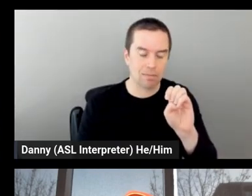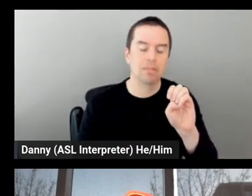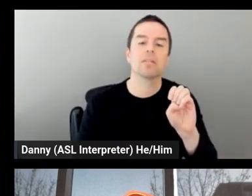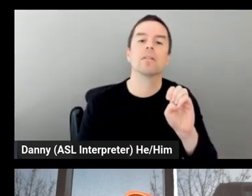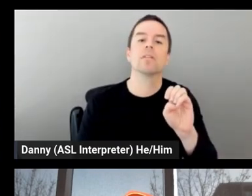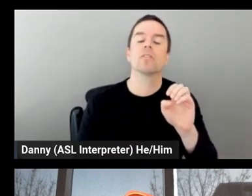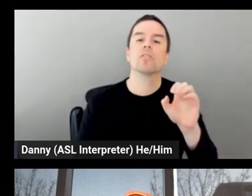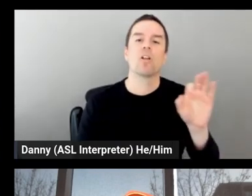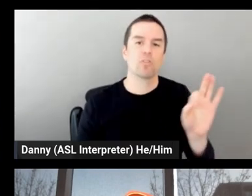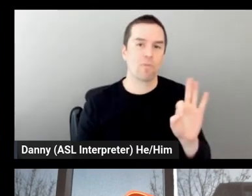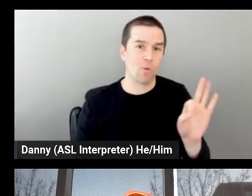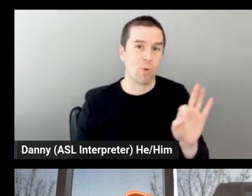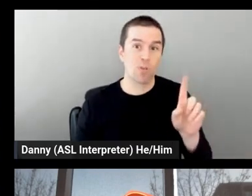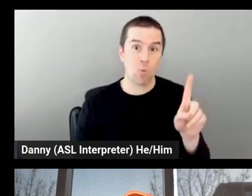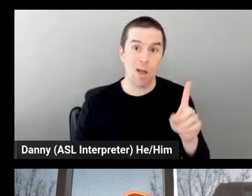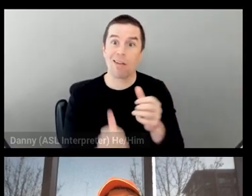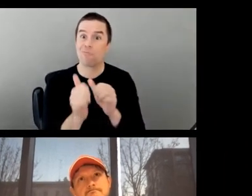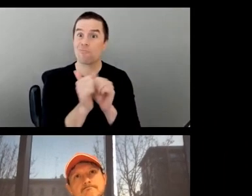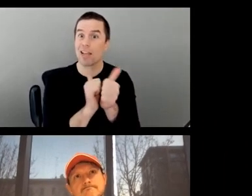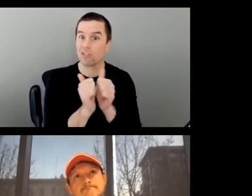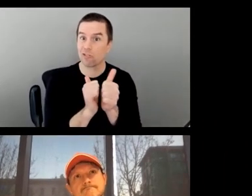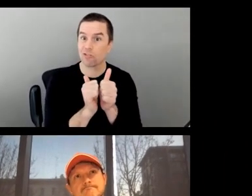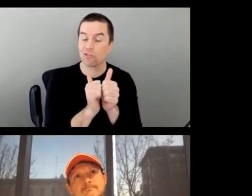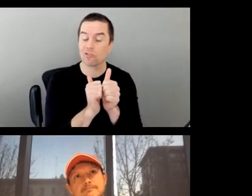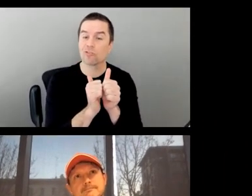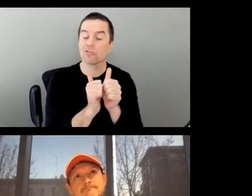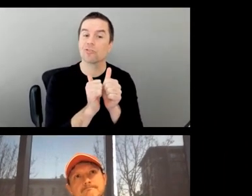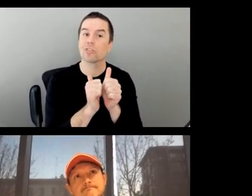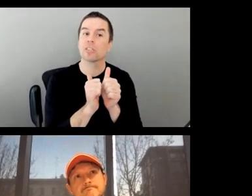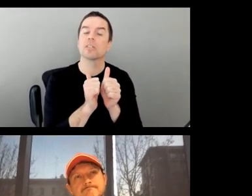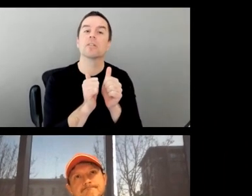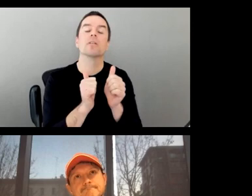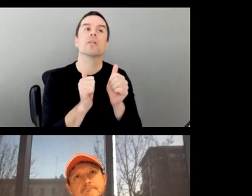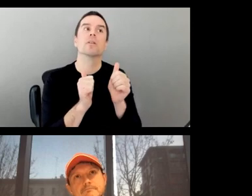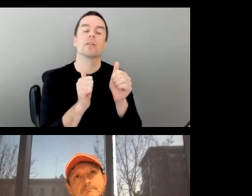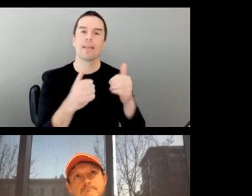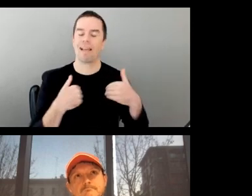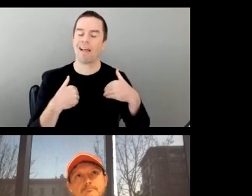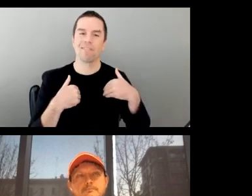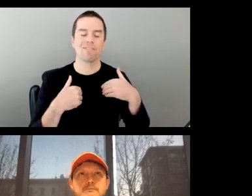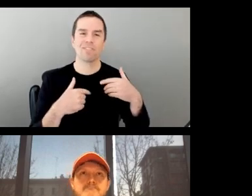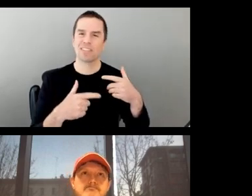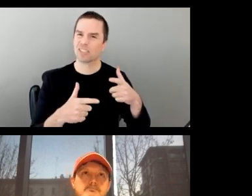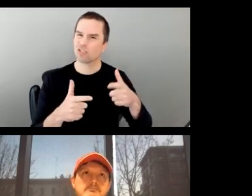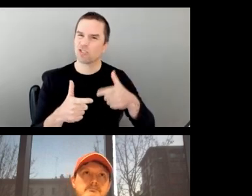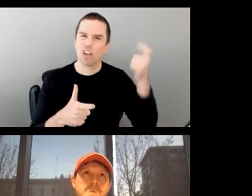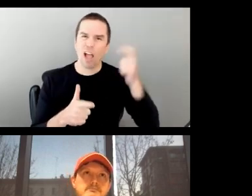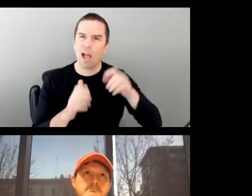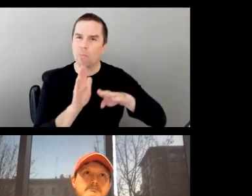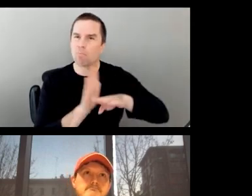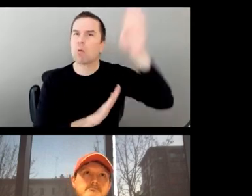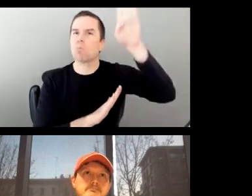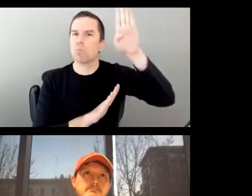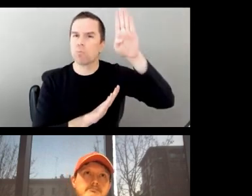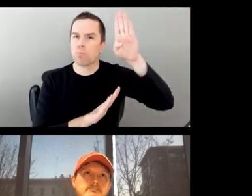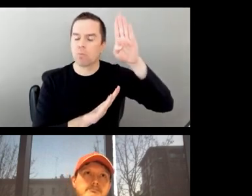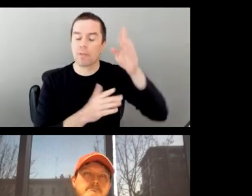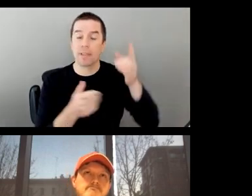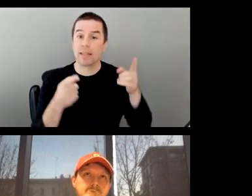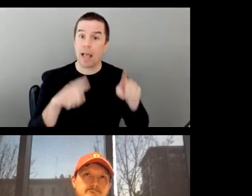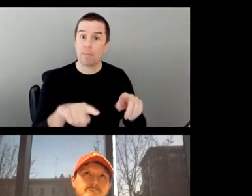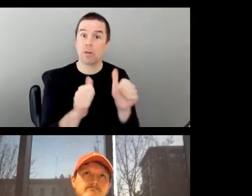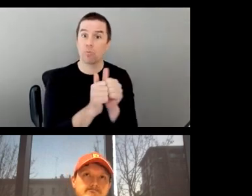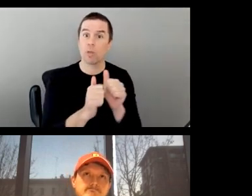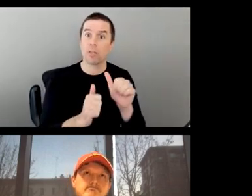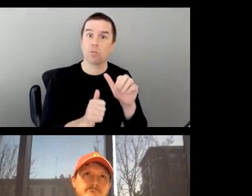races means that, you know, you have these huge peaks that are typically happening not just on race day but leading up to race day.